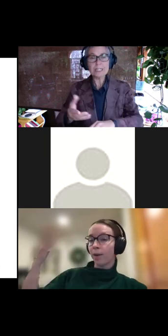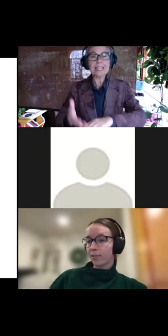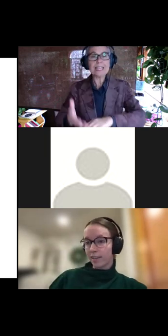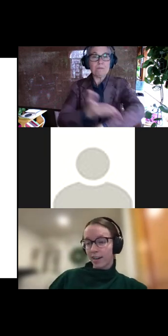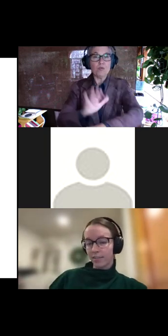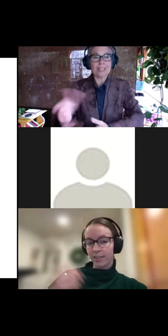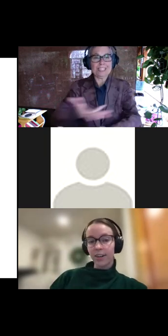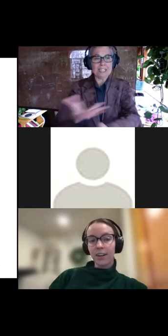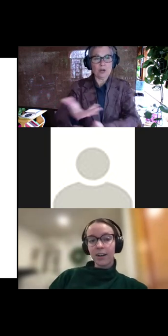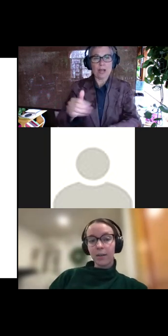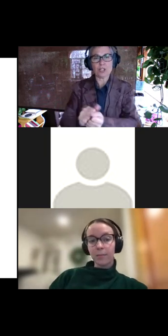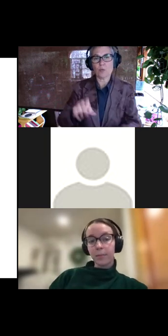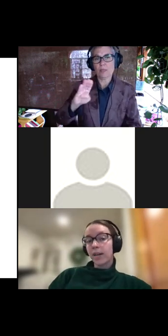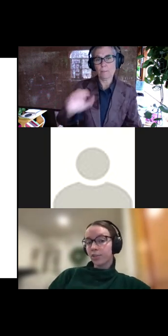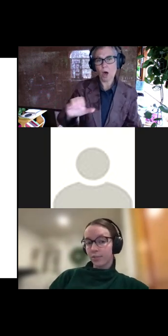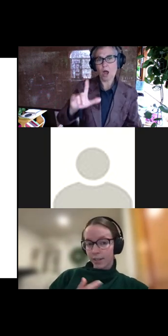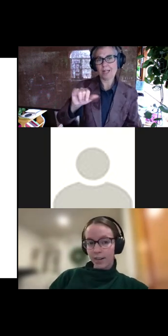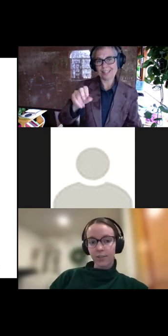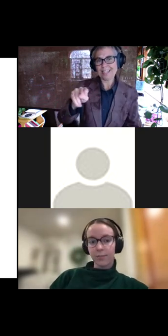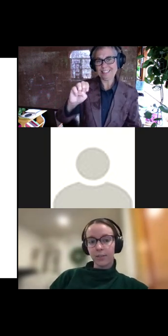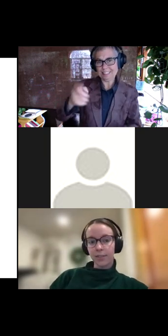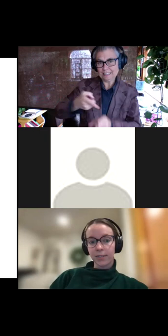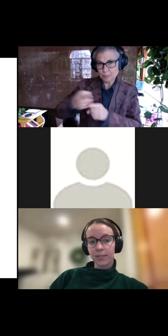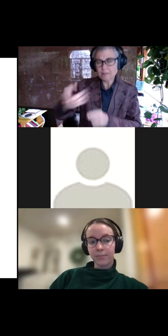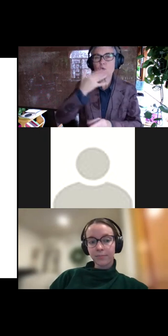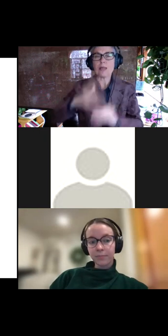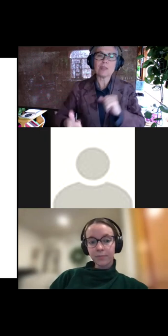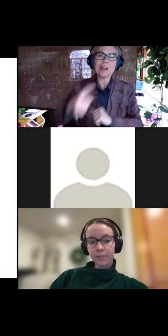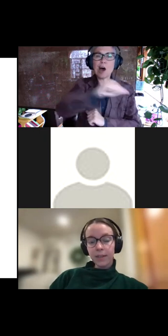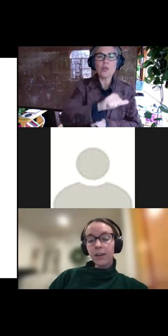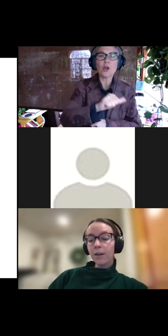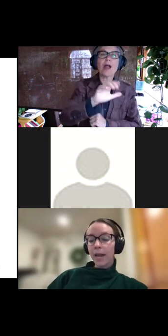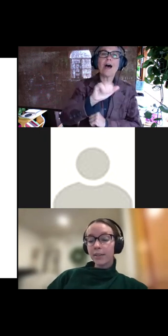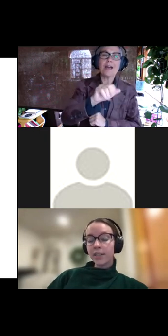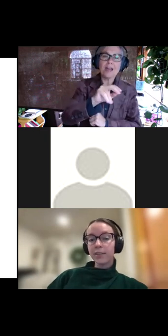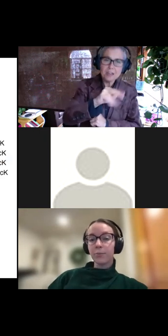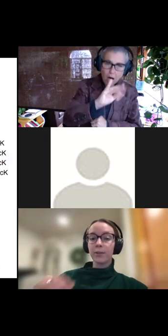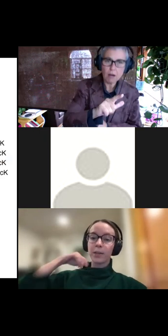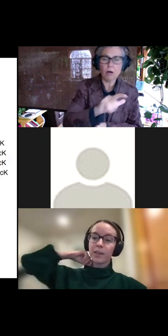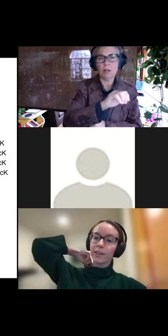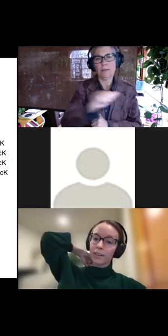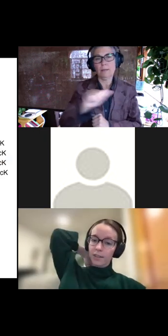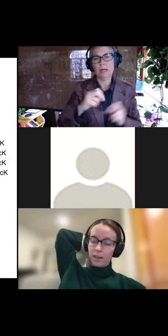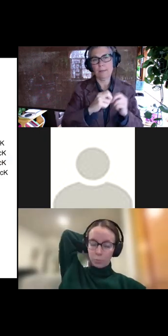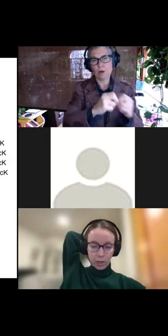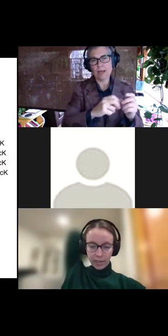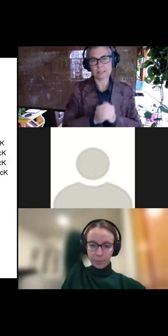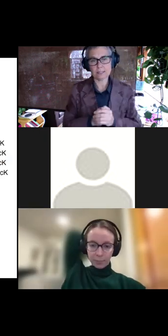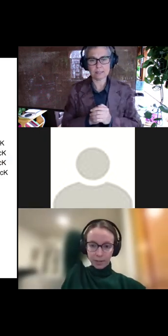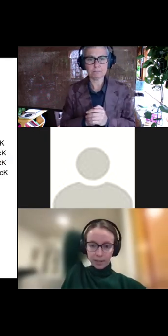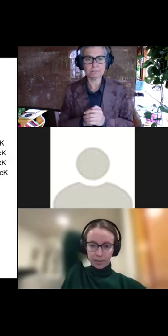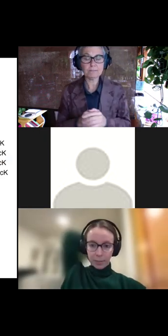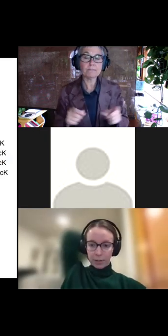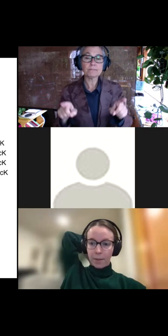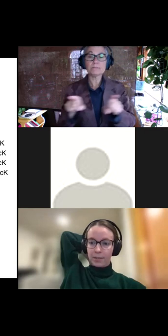in particular, rather than other, um, potential canonical amino acids. Um, and indeed when we, uh, worked